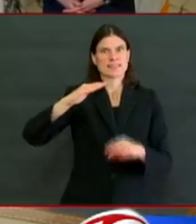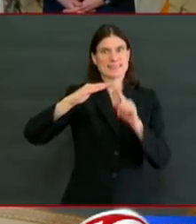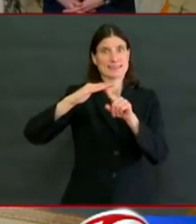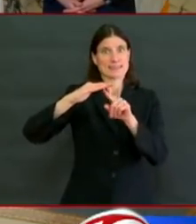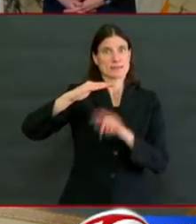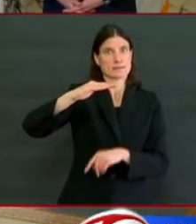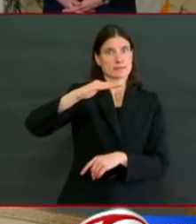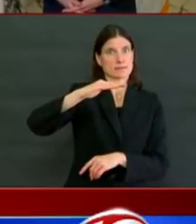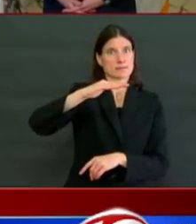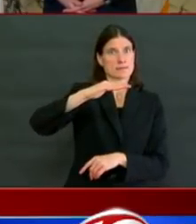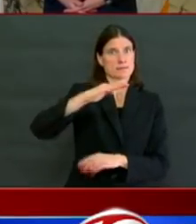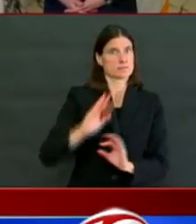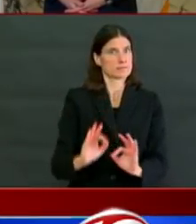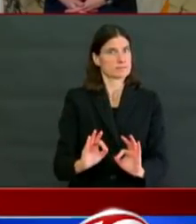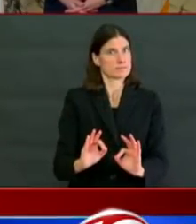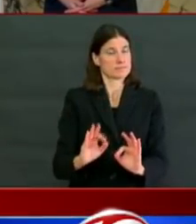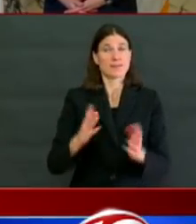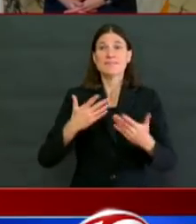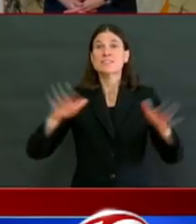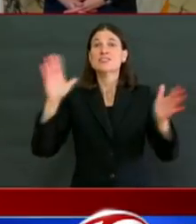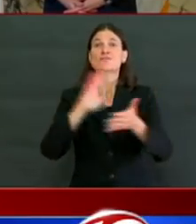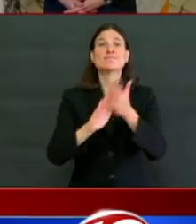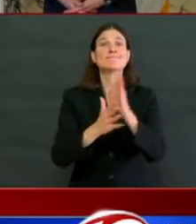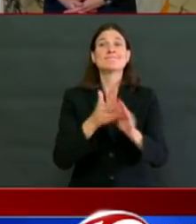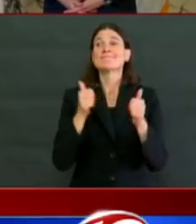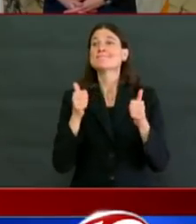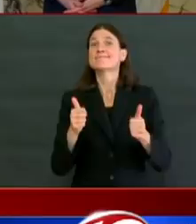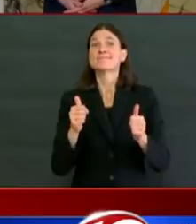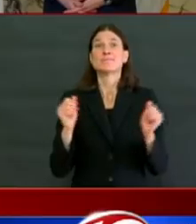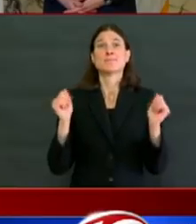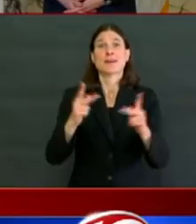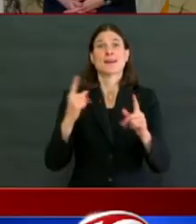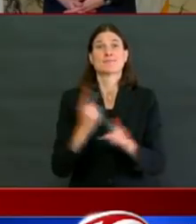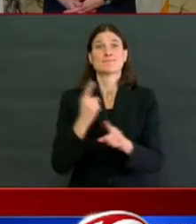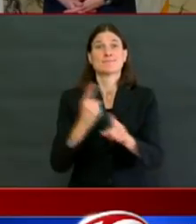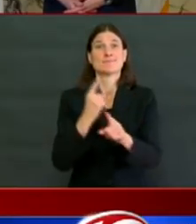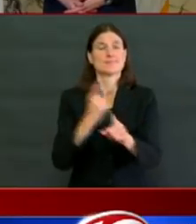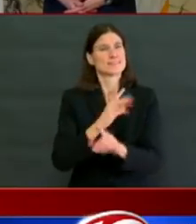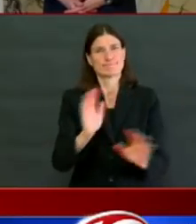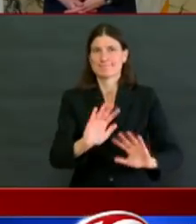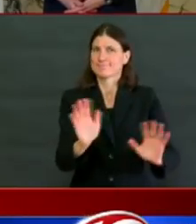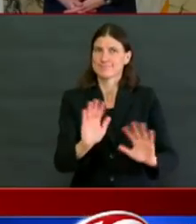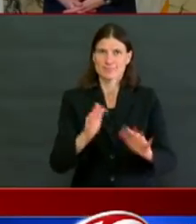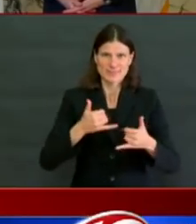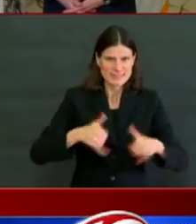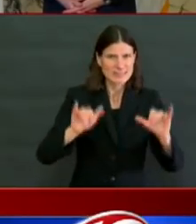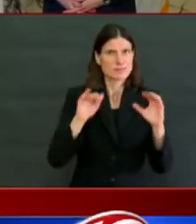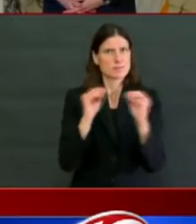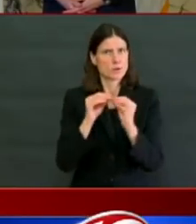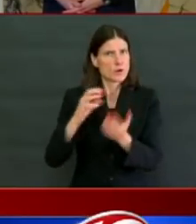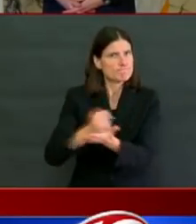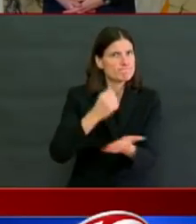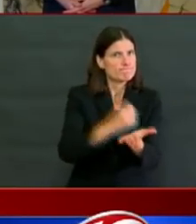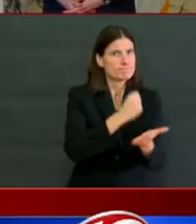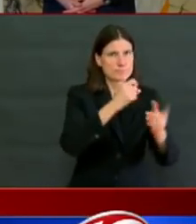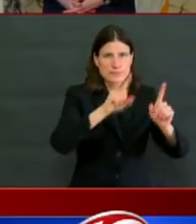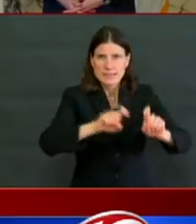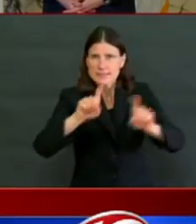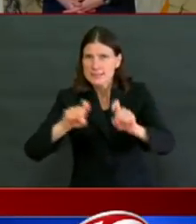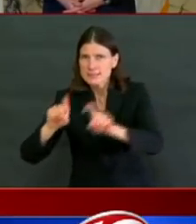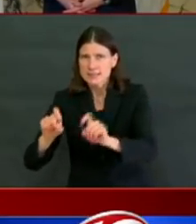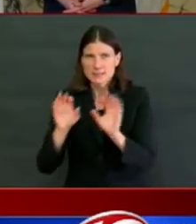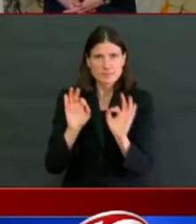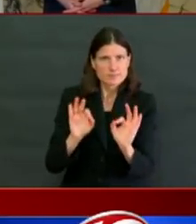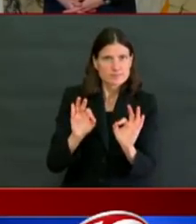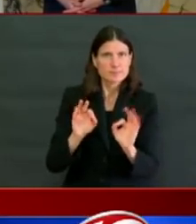woods, and by the way, as we continue to do more testing in vulnerable communities, in the inner city, in our